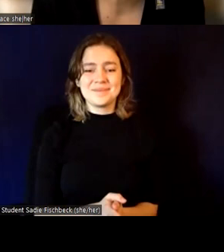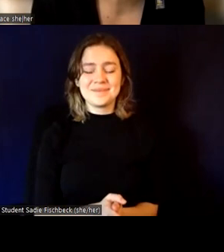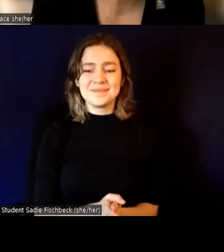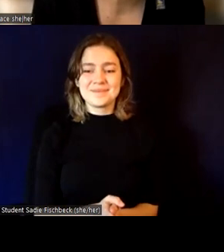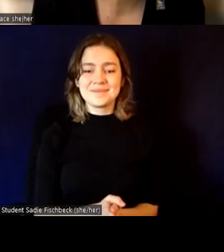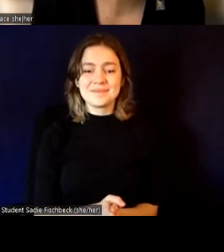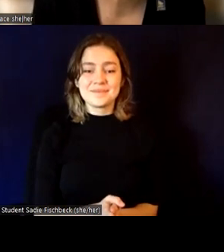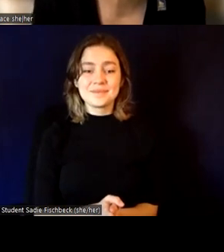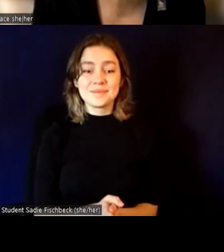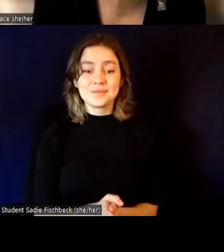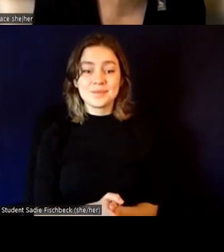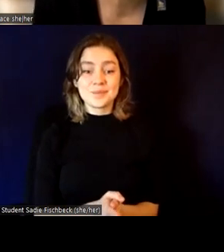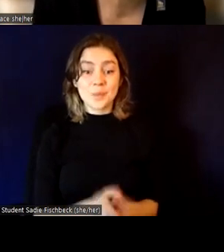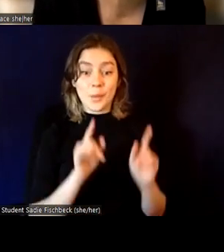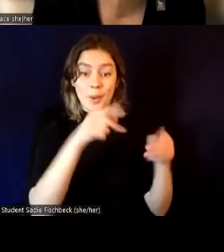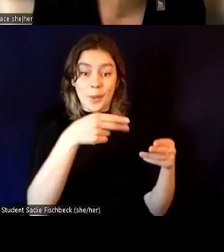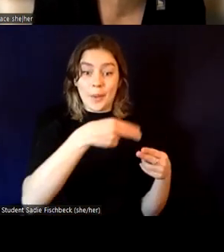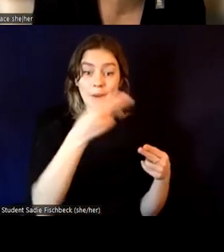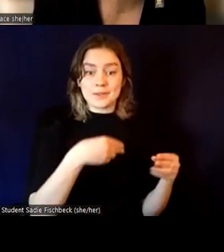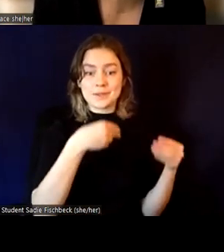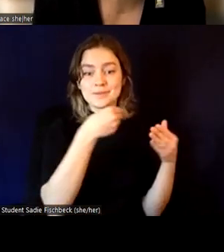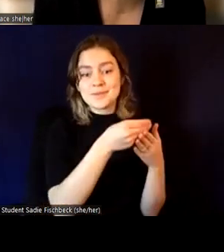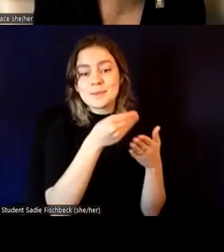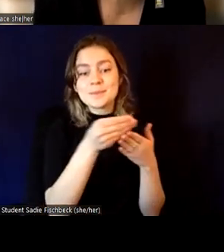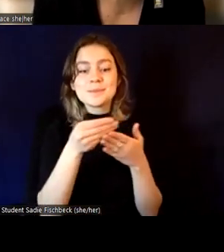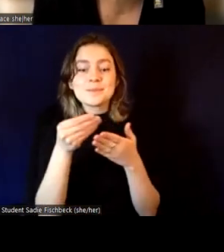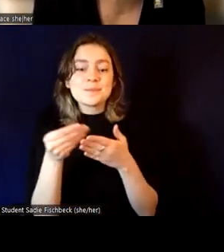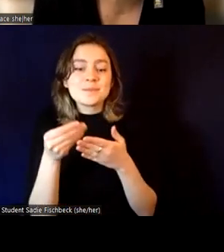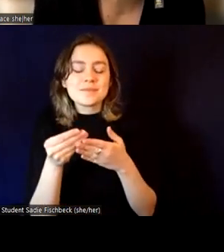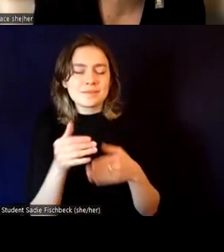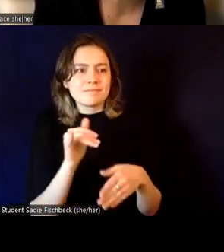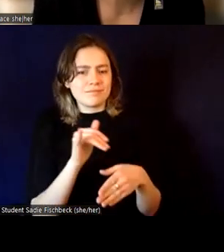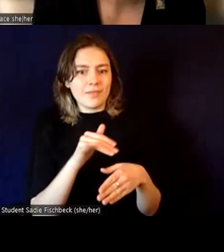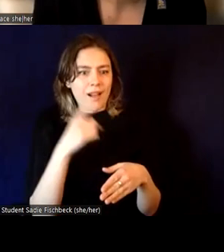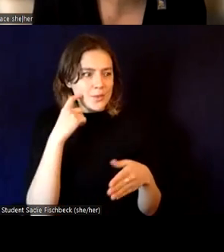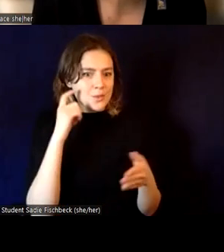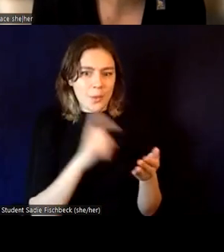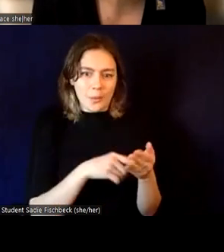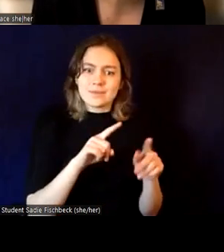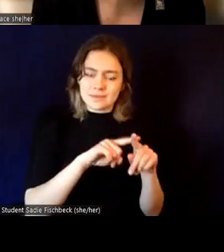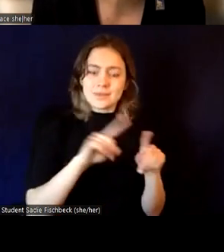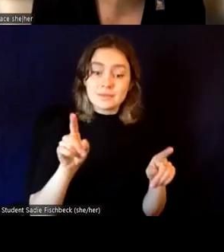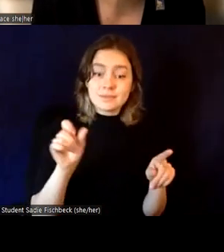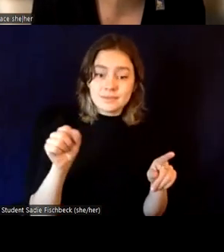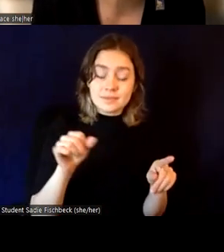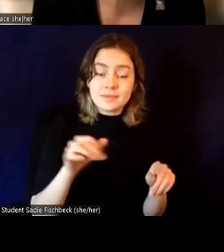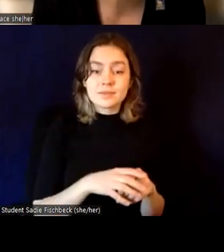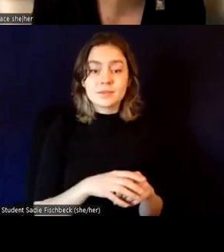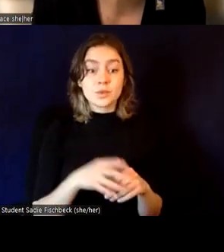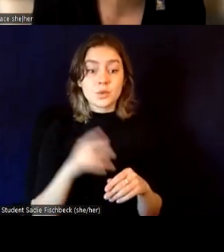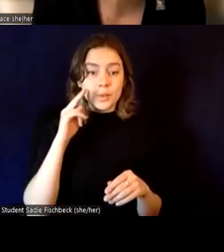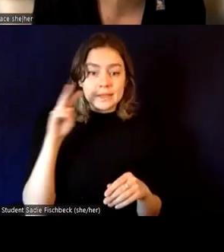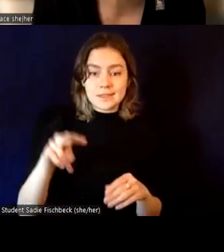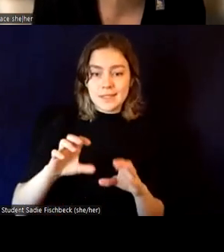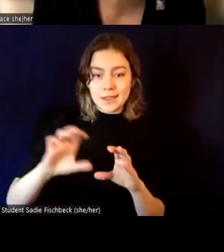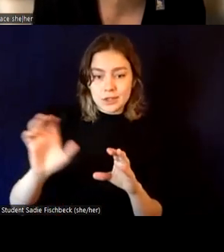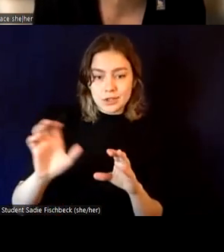just in my shopping experiences at Hannaford that, and it's made a difference on my experience. And I see that in the chat that your Hannaford